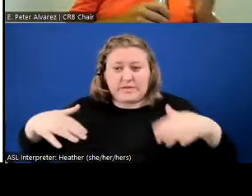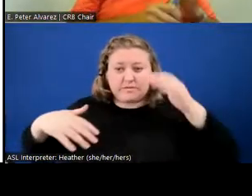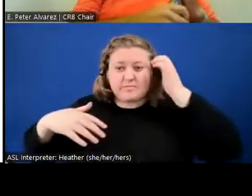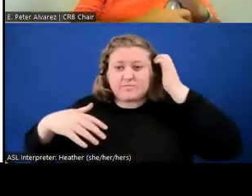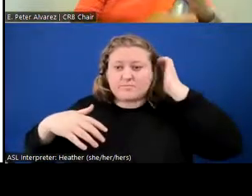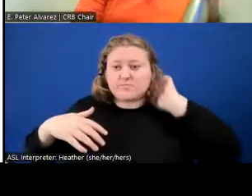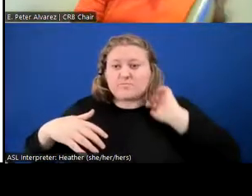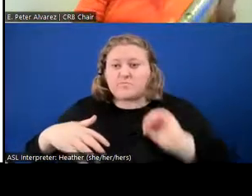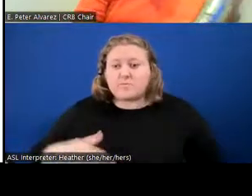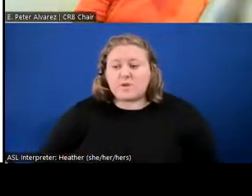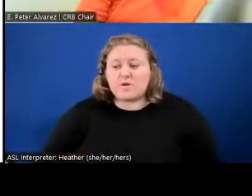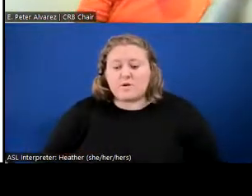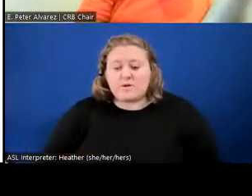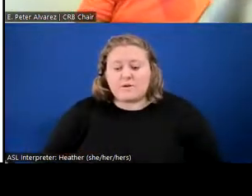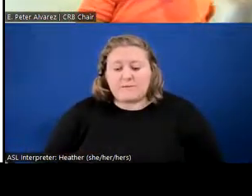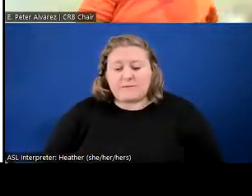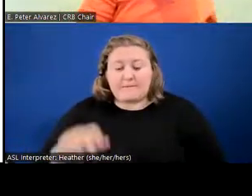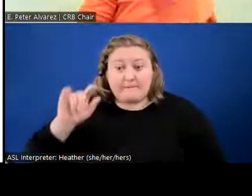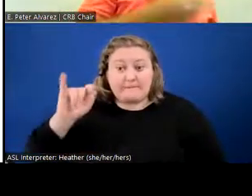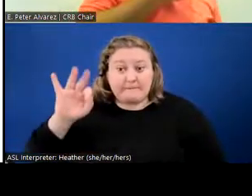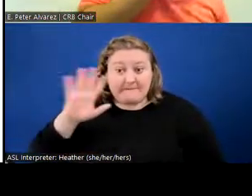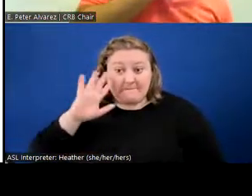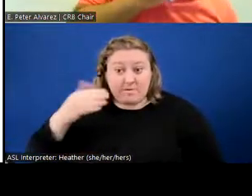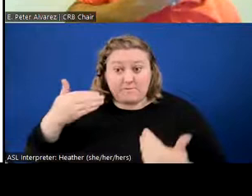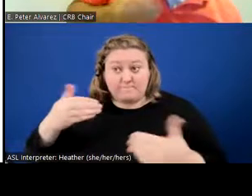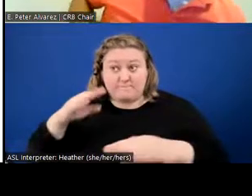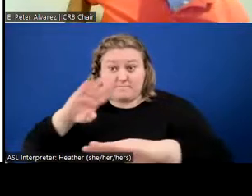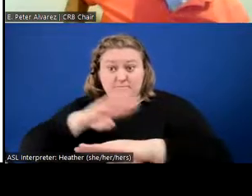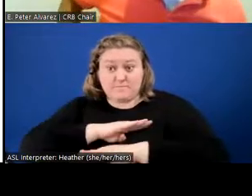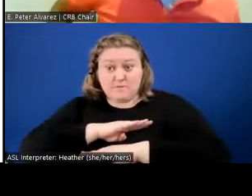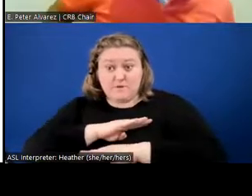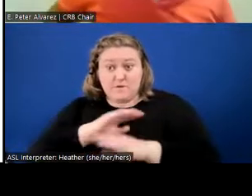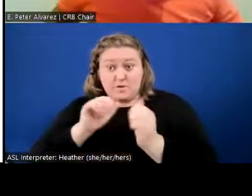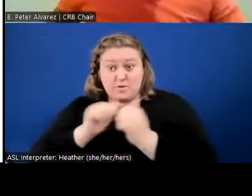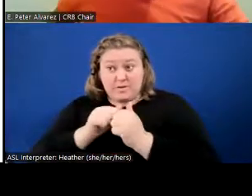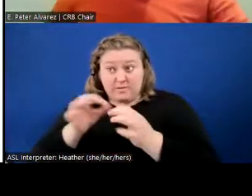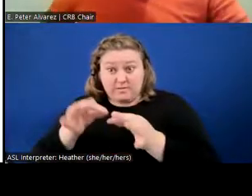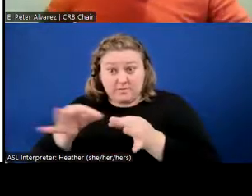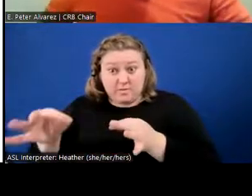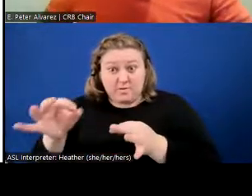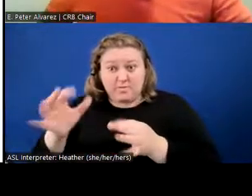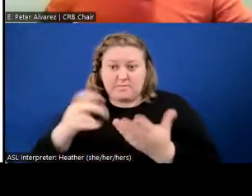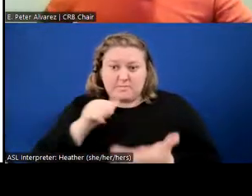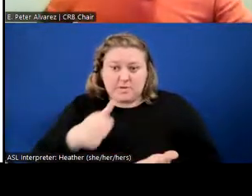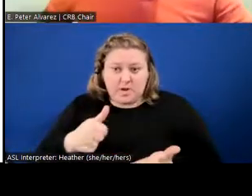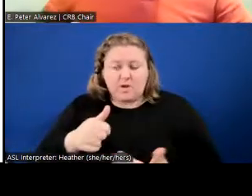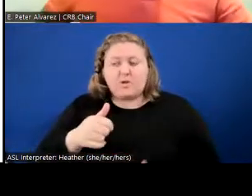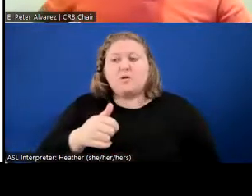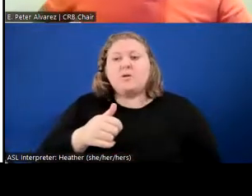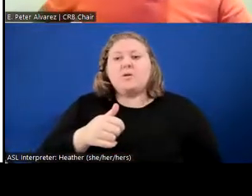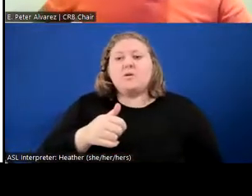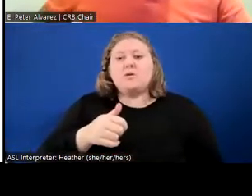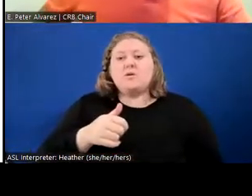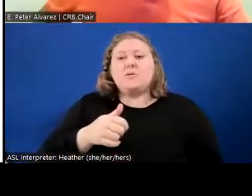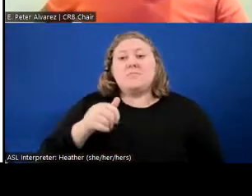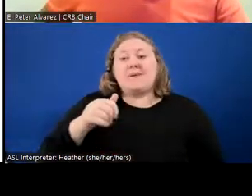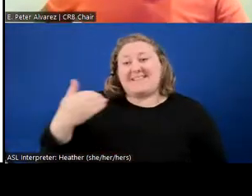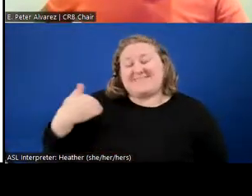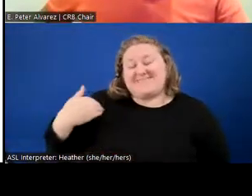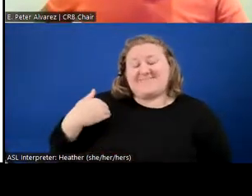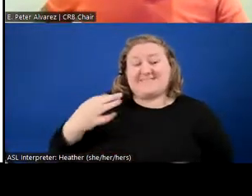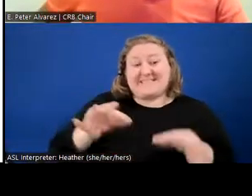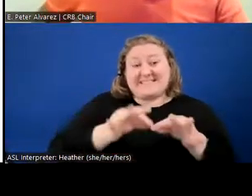as of today, if they were going to meet that. But the second update, the second extension ended on the day that Commissioner Cox was coming in.